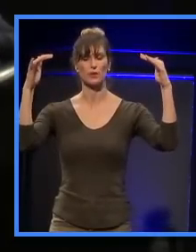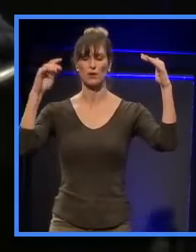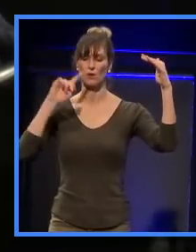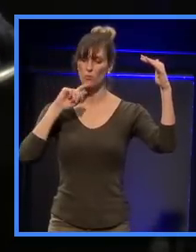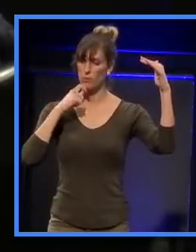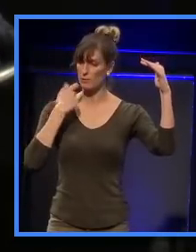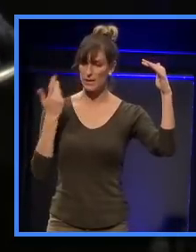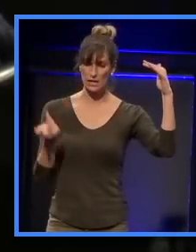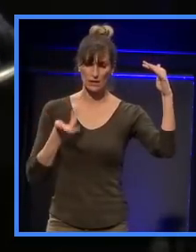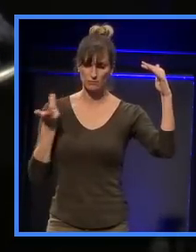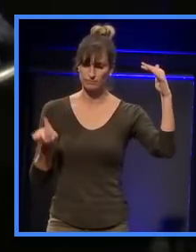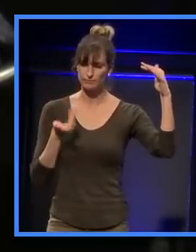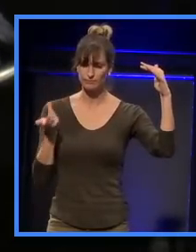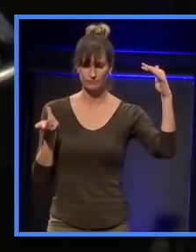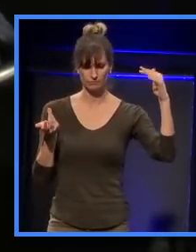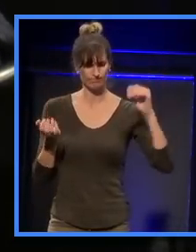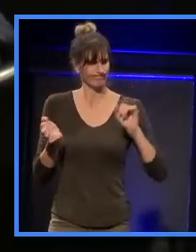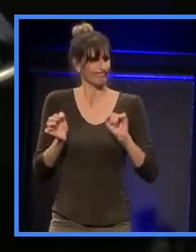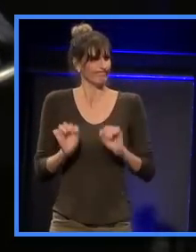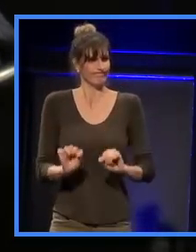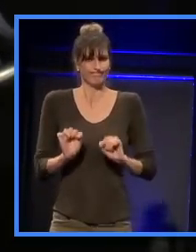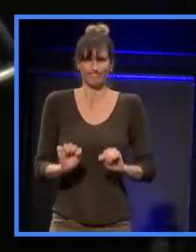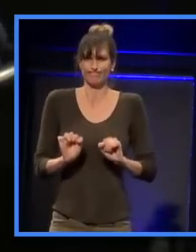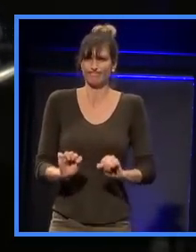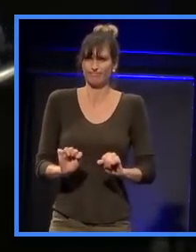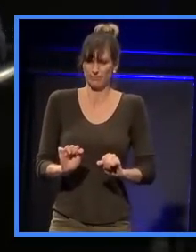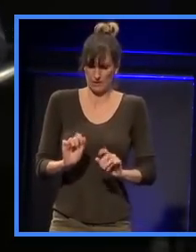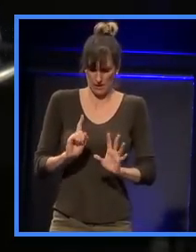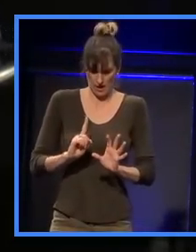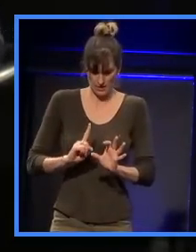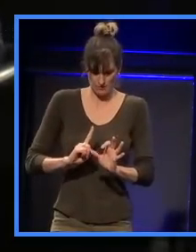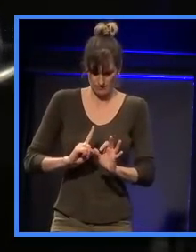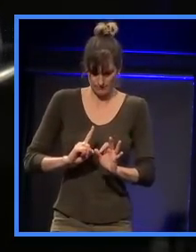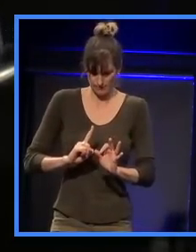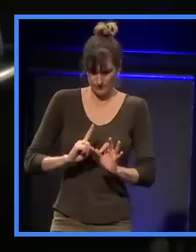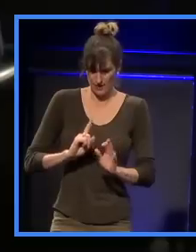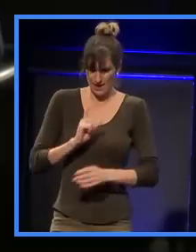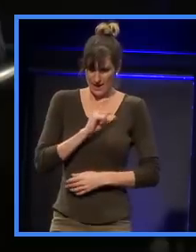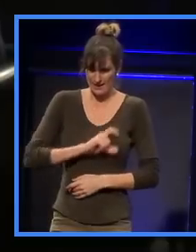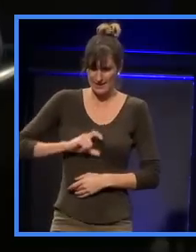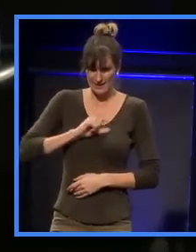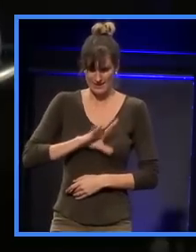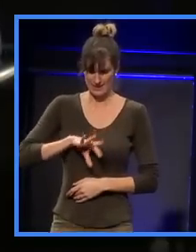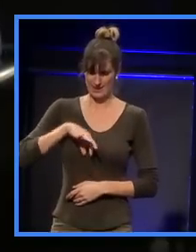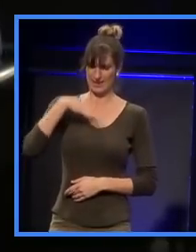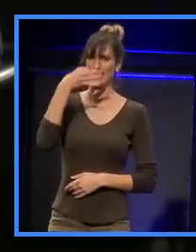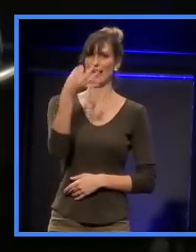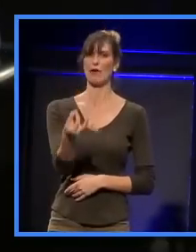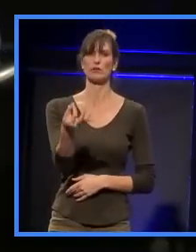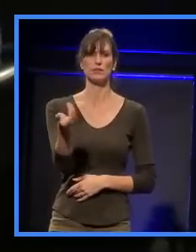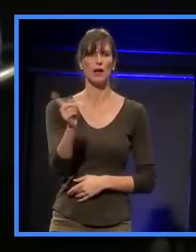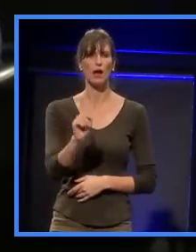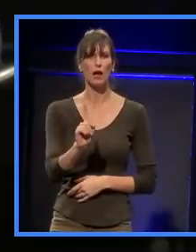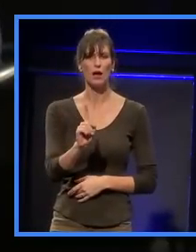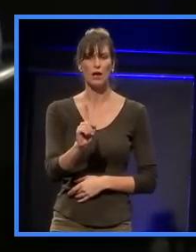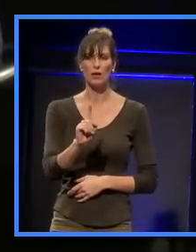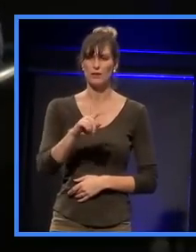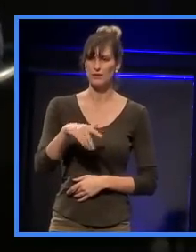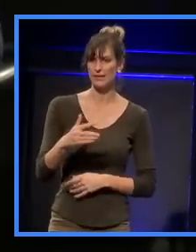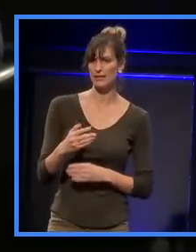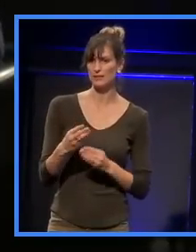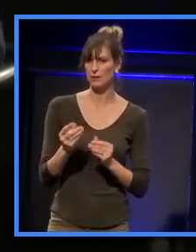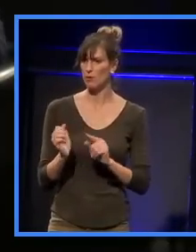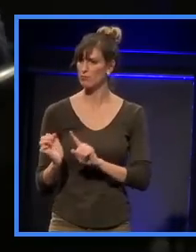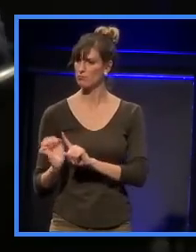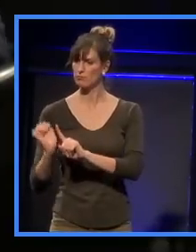what's the nature of the place? Because we can, you know, the diagrams I think are all very sensible. It needs intensification. It needs some building